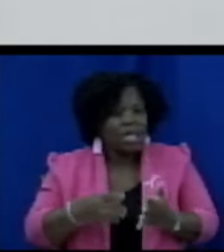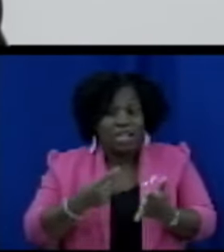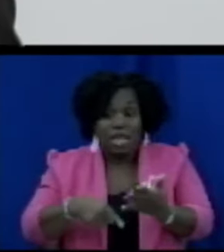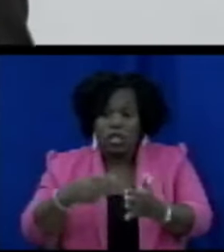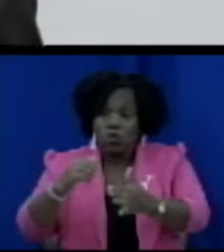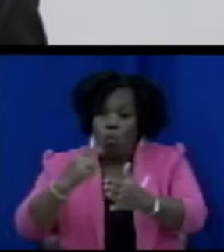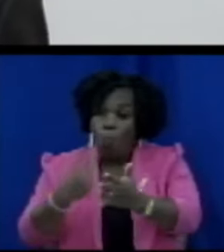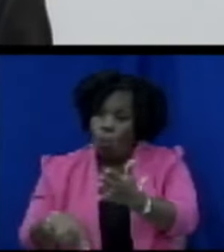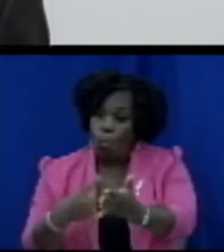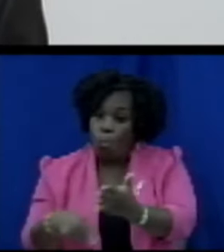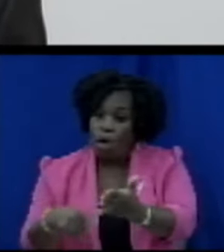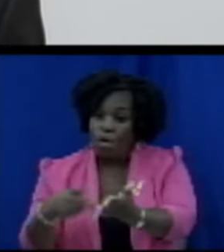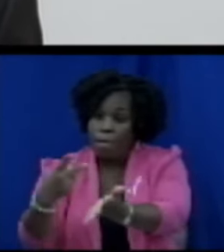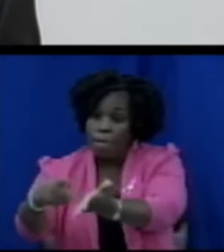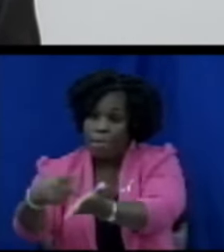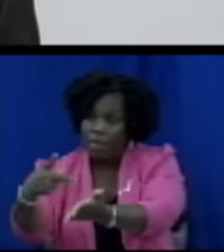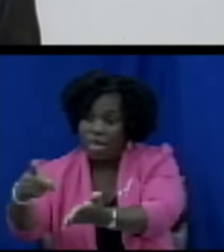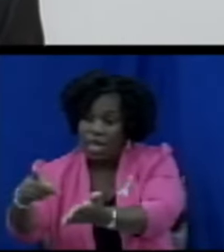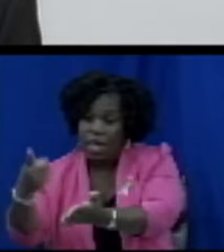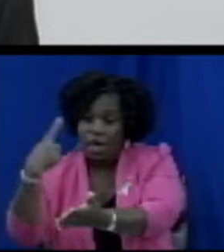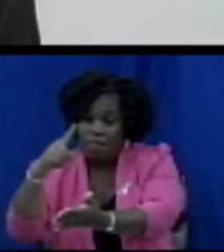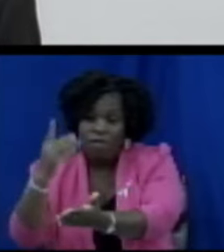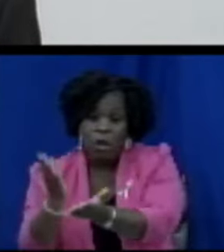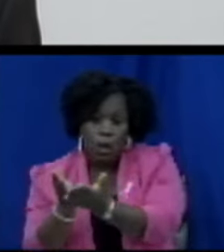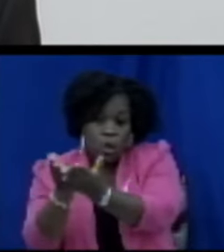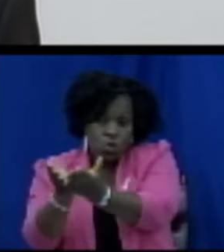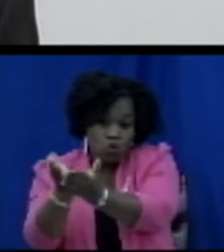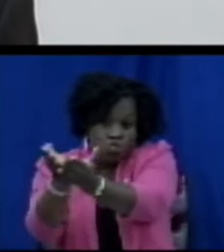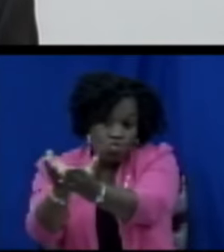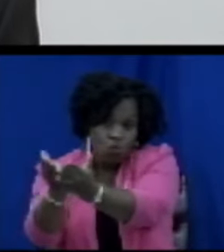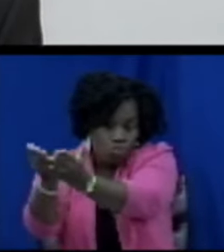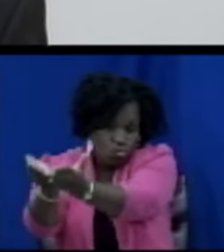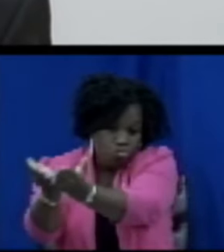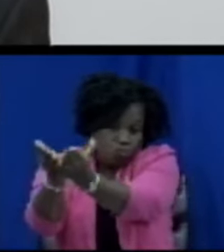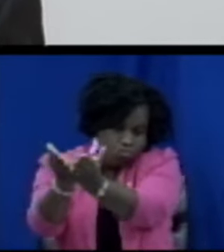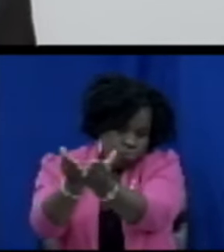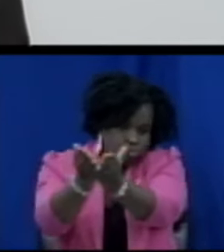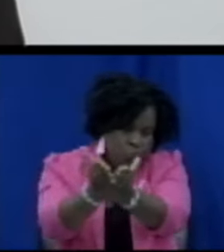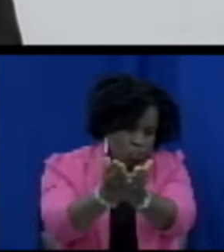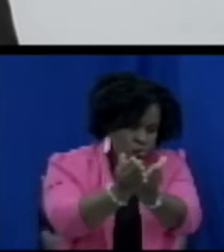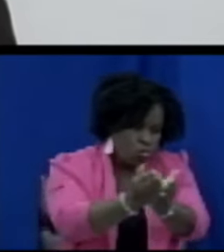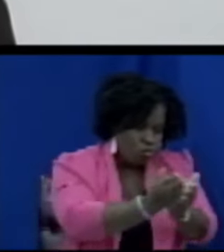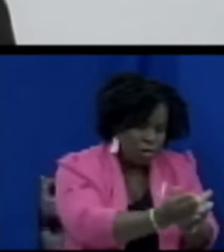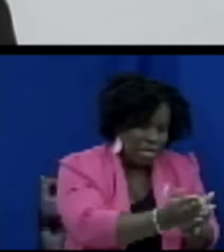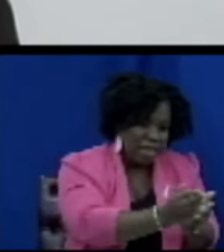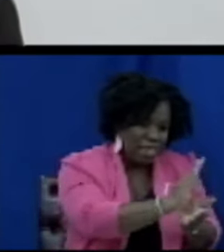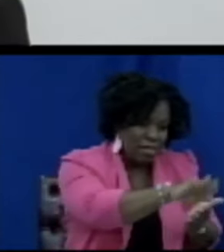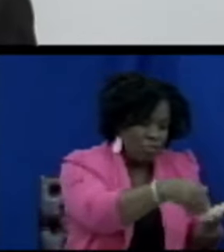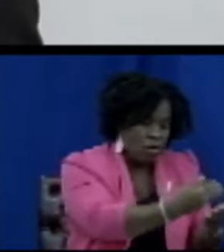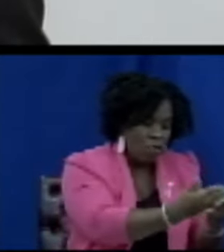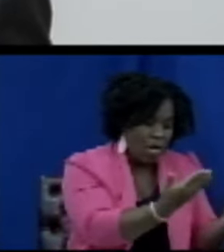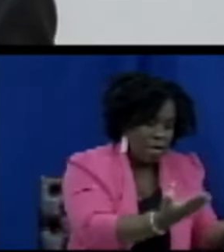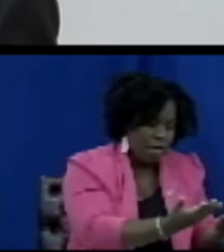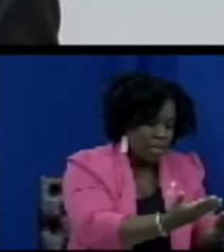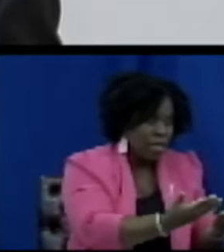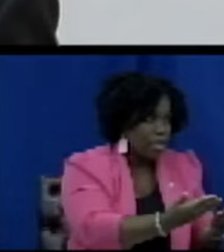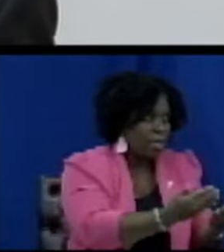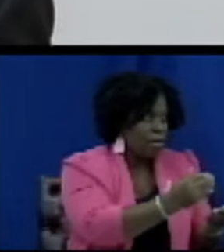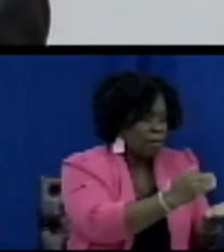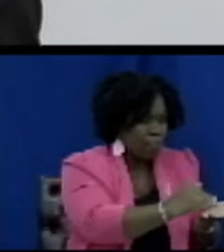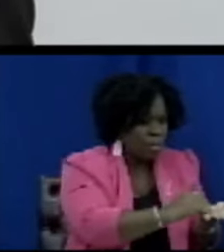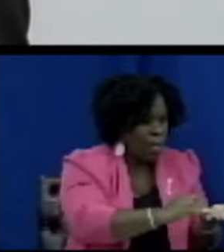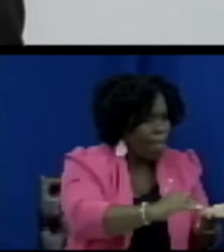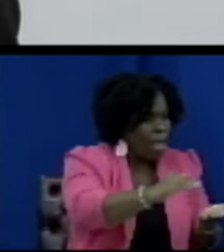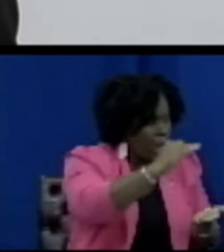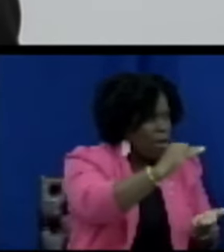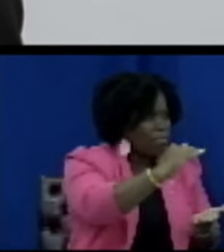and the cost for transportation etc and the marker which would